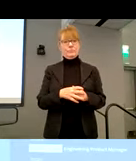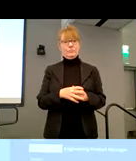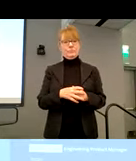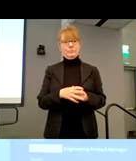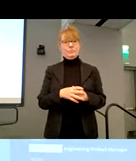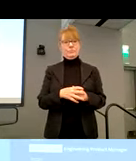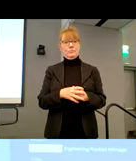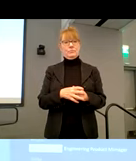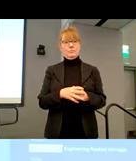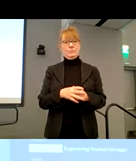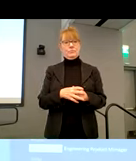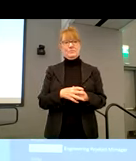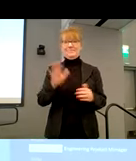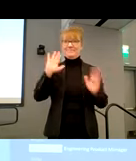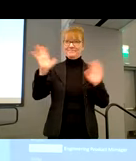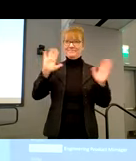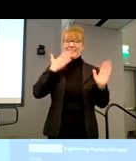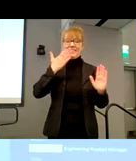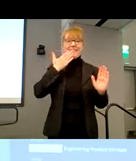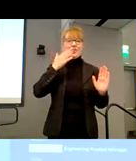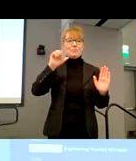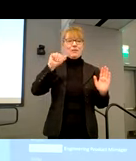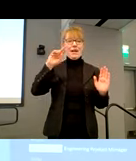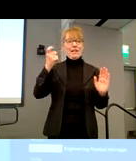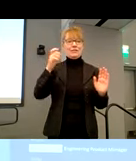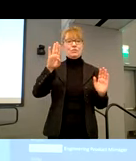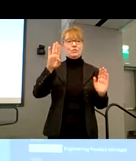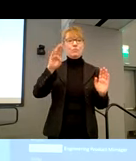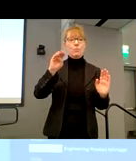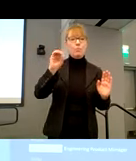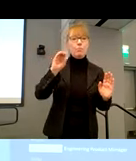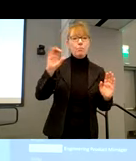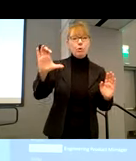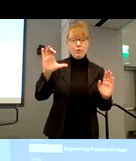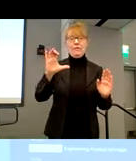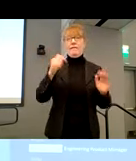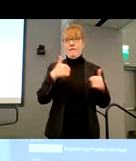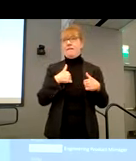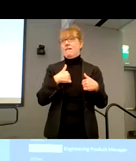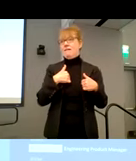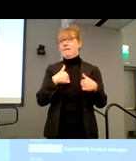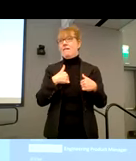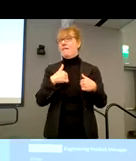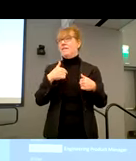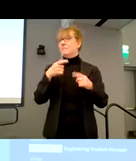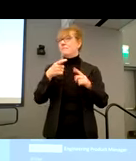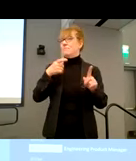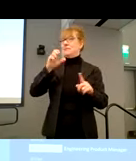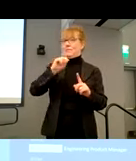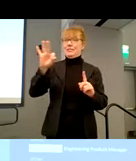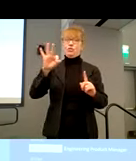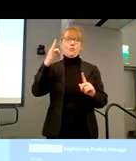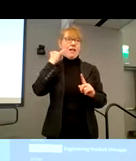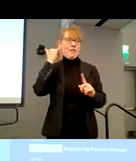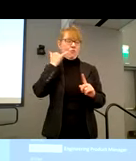Hey, thank you all for having me. My name is Alex Mook and I'm the head of accessibility engineering at Zoom, um, based out of San Francisco, California,